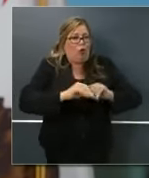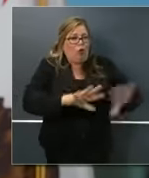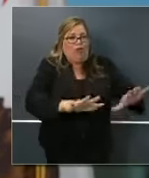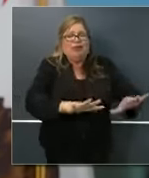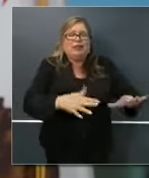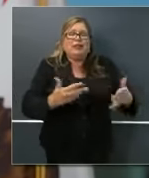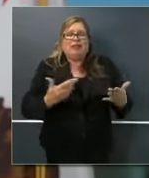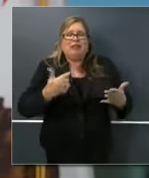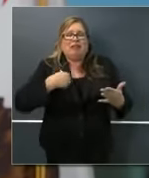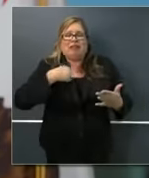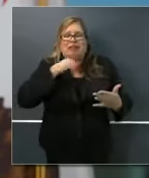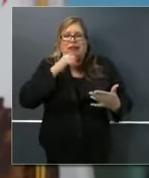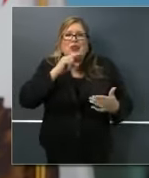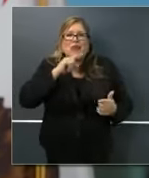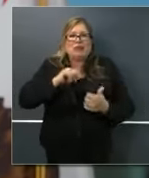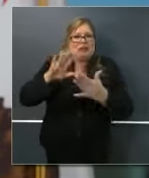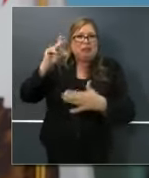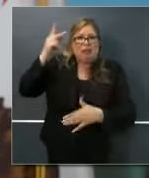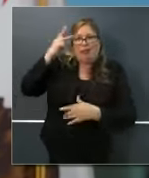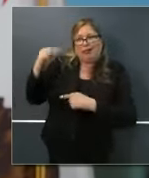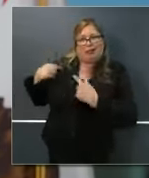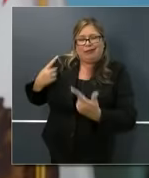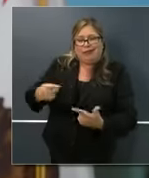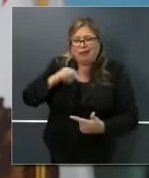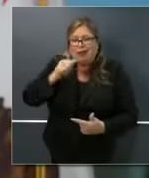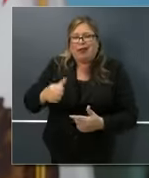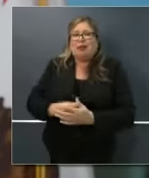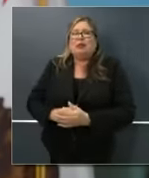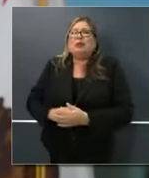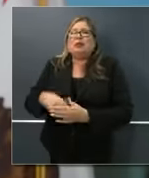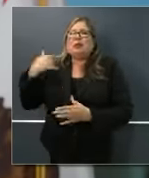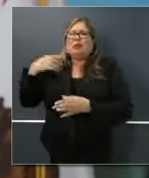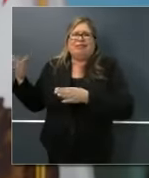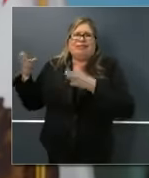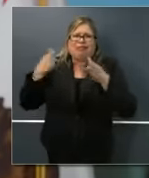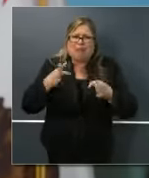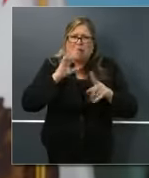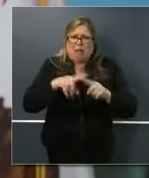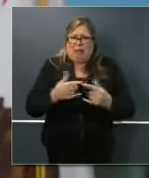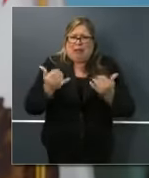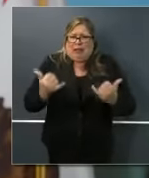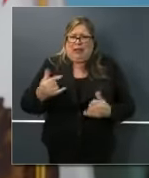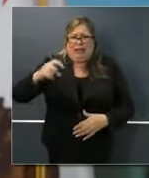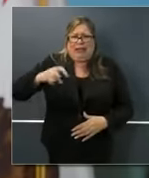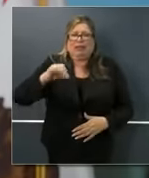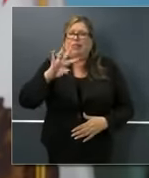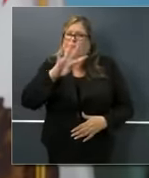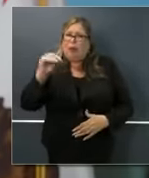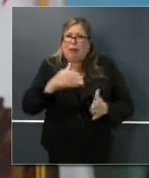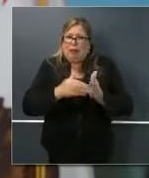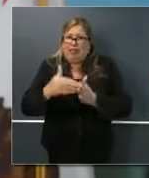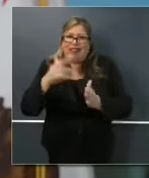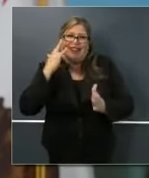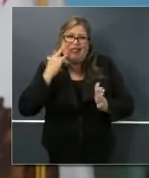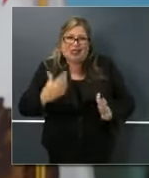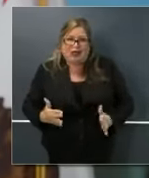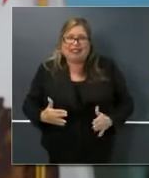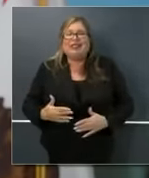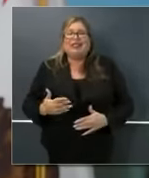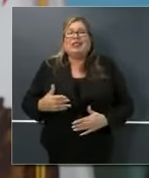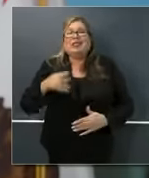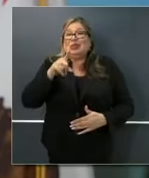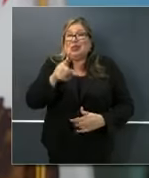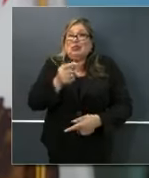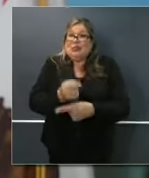look forward to. But in the relationship to the more pressing question in terms of the immediate needs of 40 million Californians, you are correct.